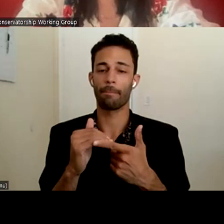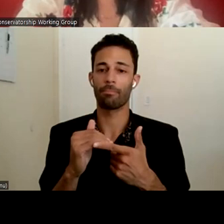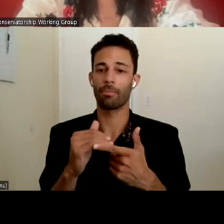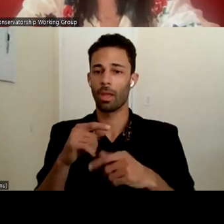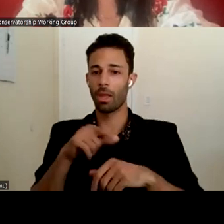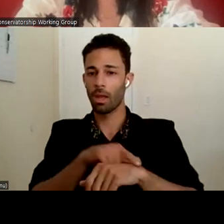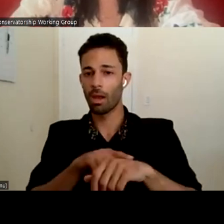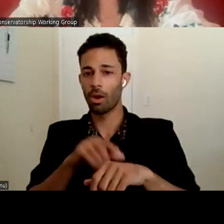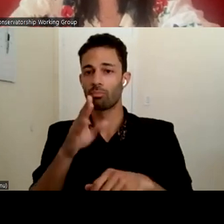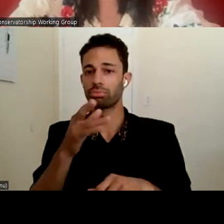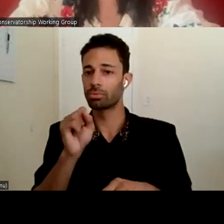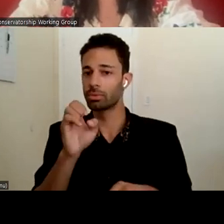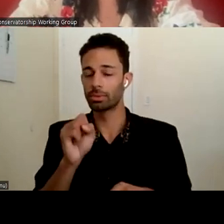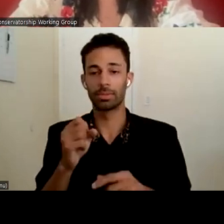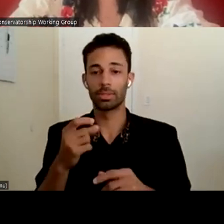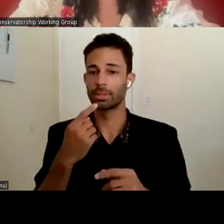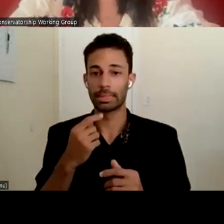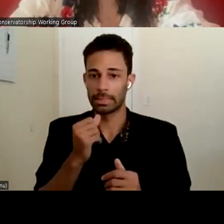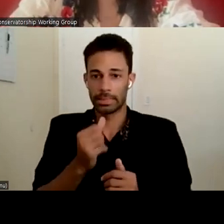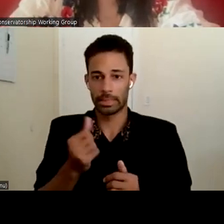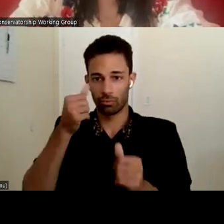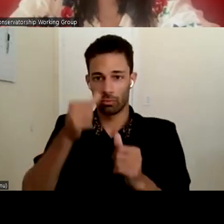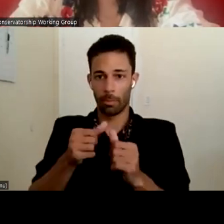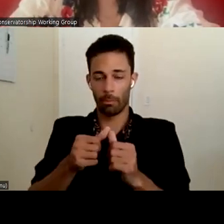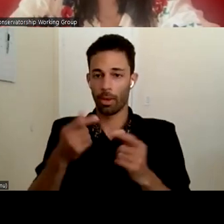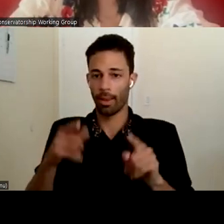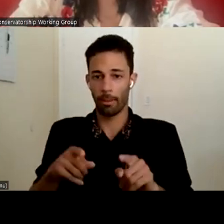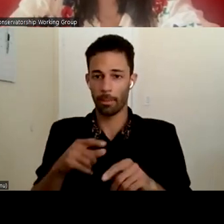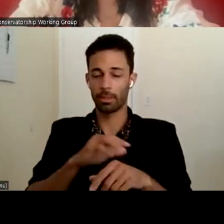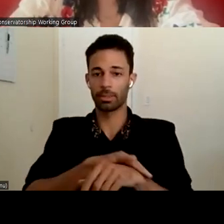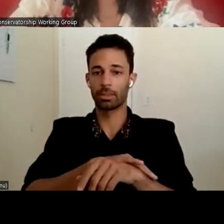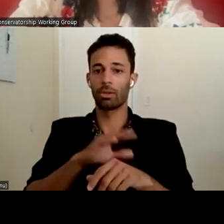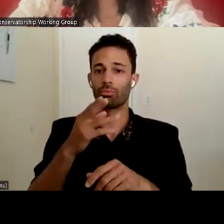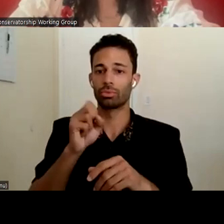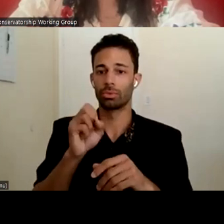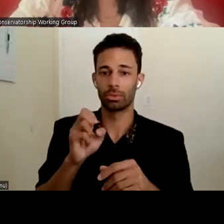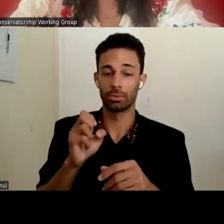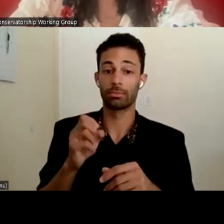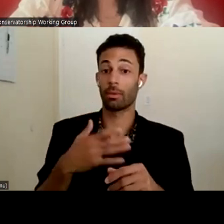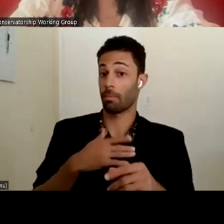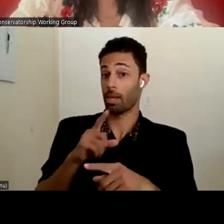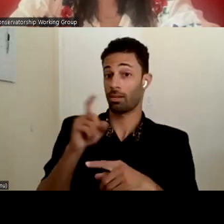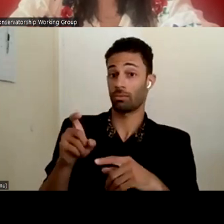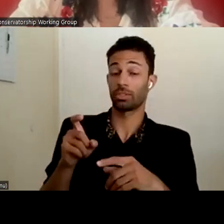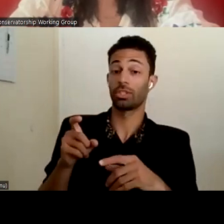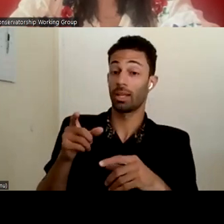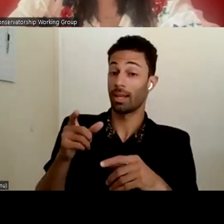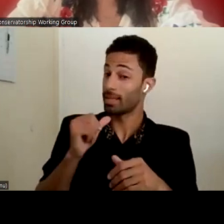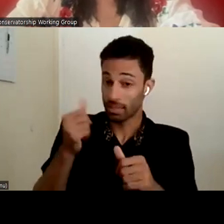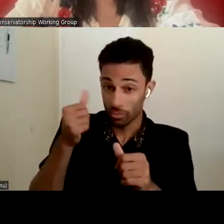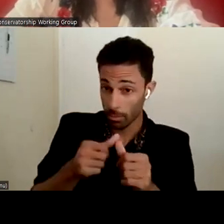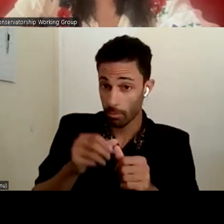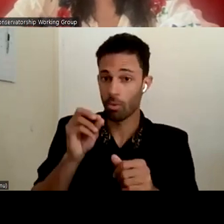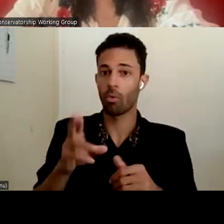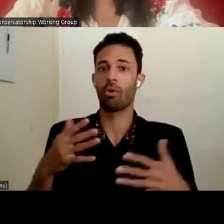she says she doesn't remember. My question would be, does she not remember or is she afraid to speak out